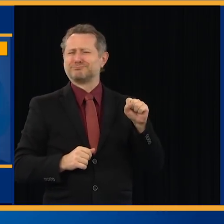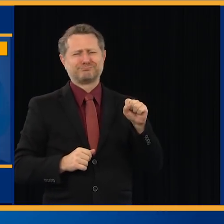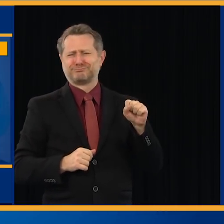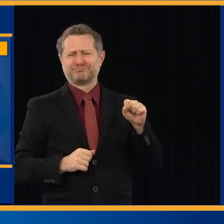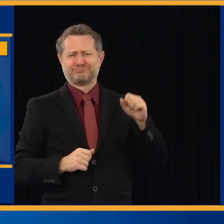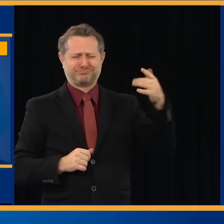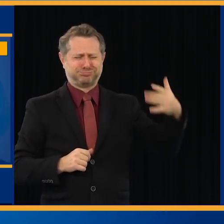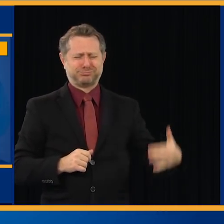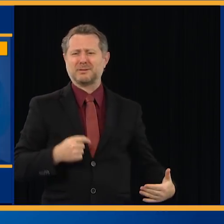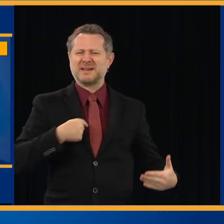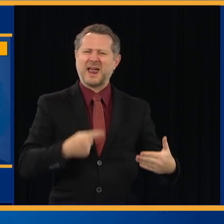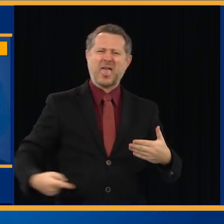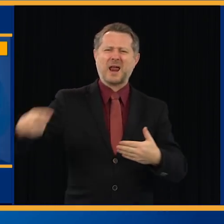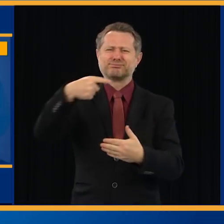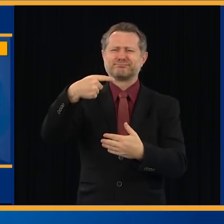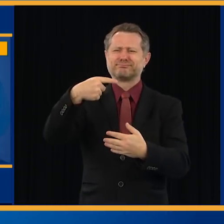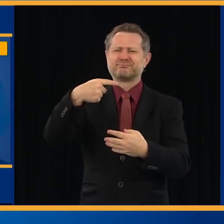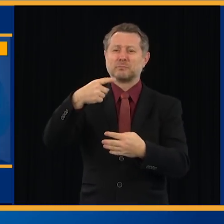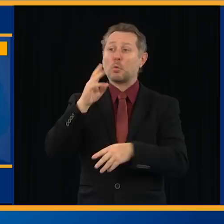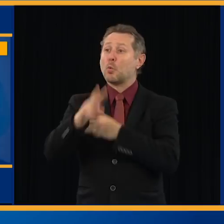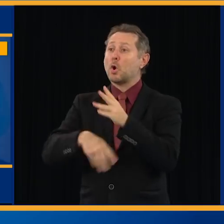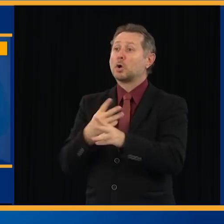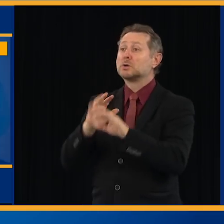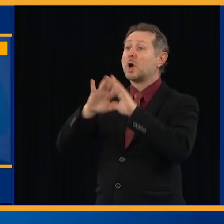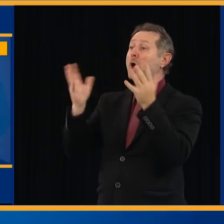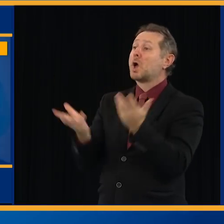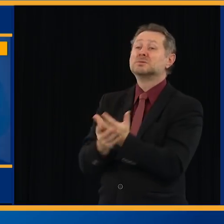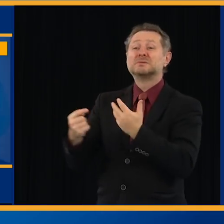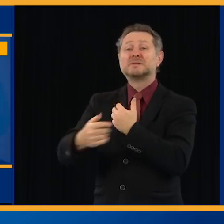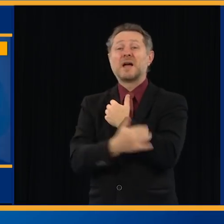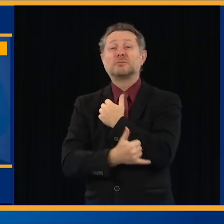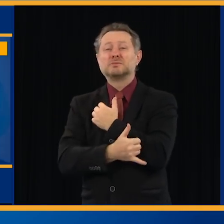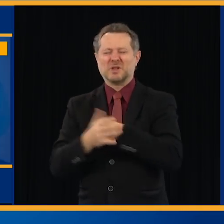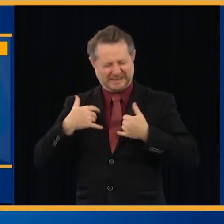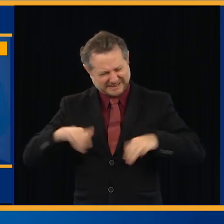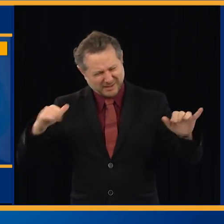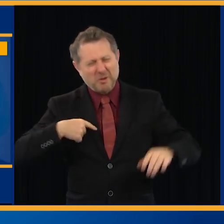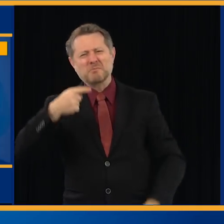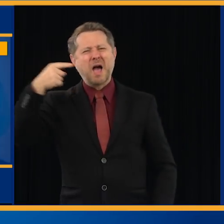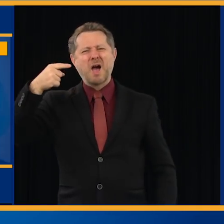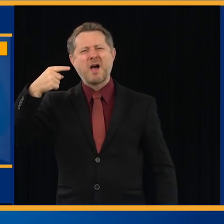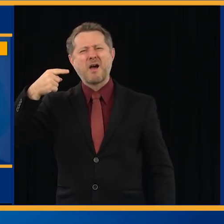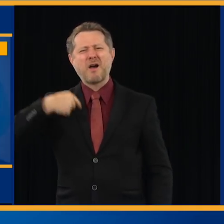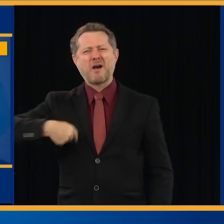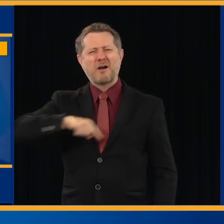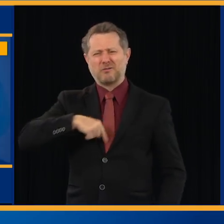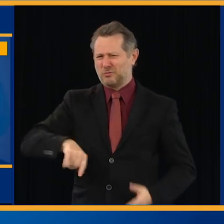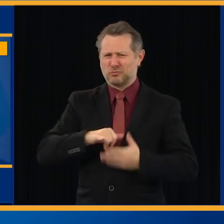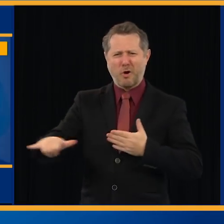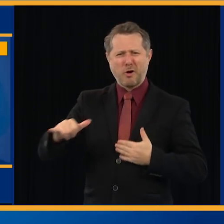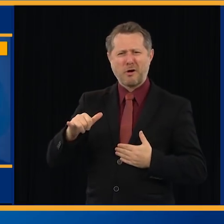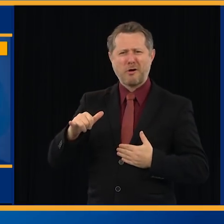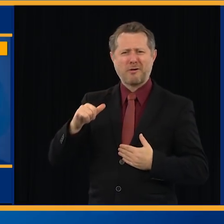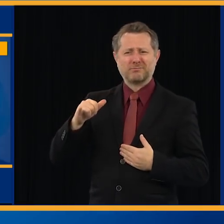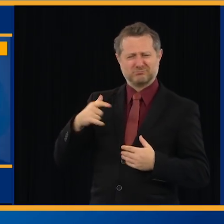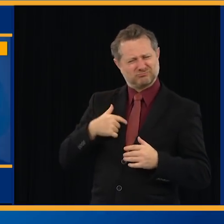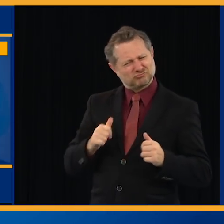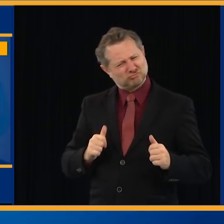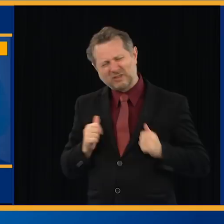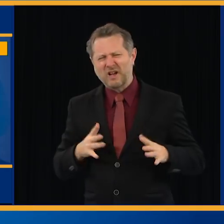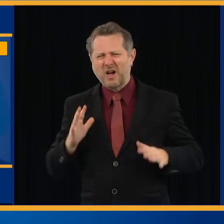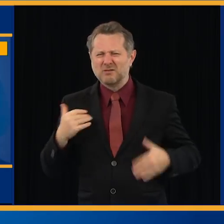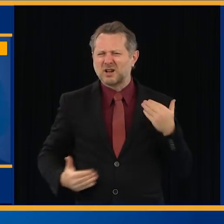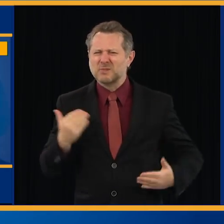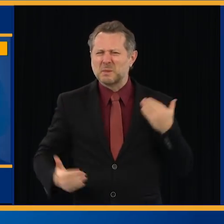any country on the globe per capita. So we're doing it well. We're doing it aggressively. We've increased from about 20,000